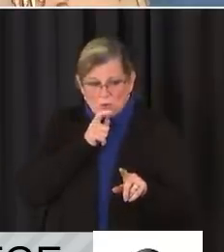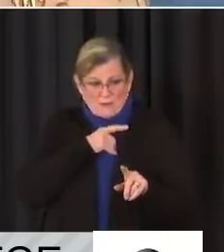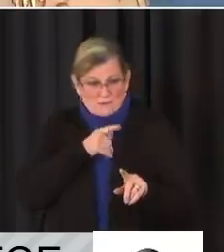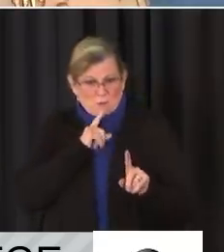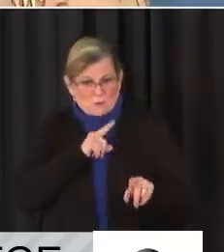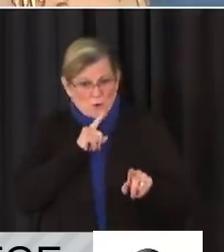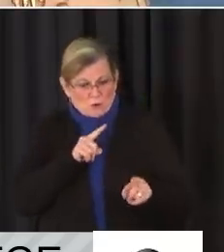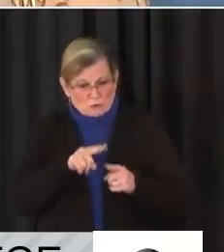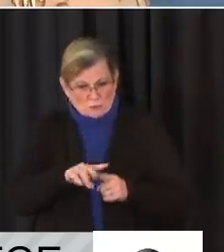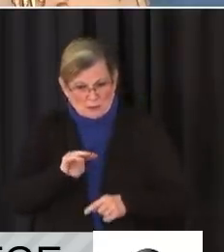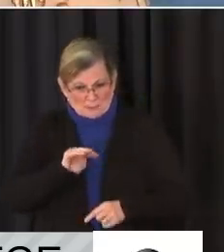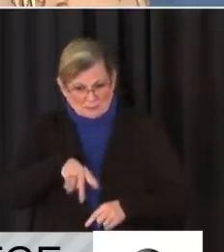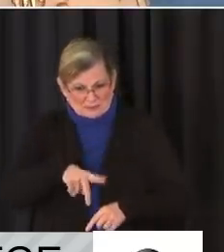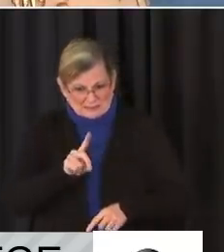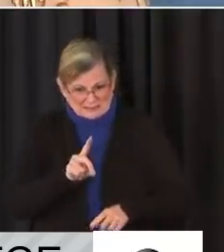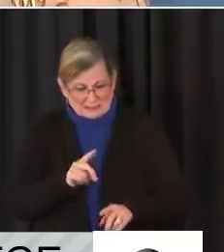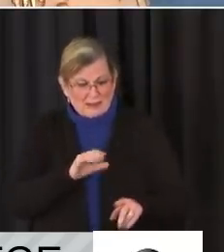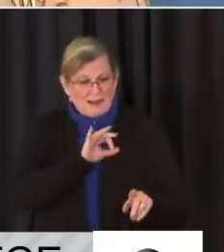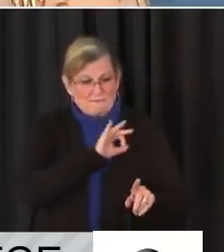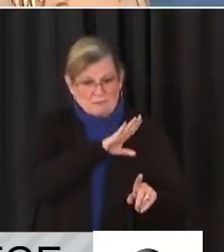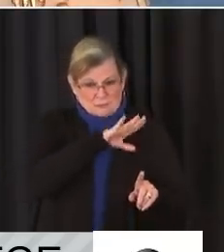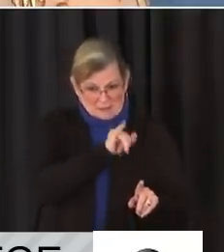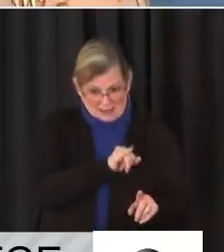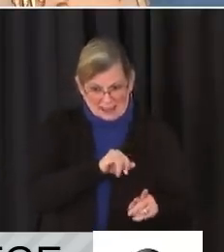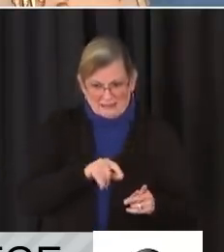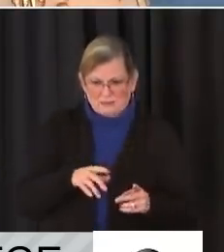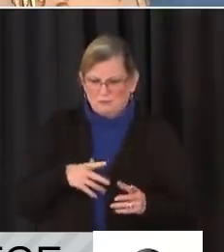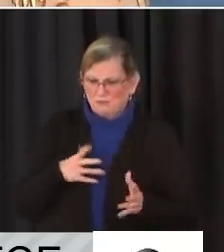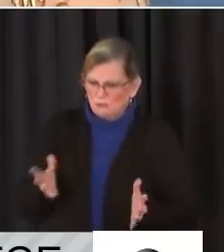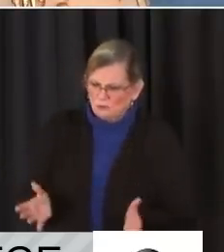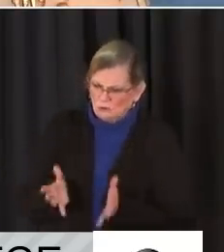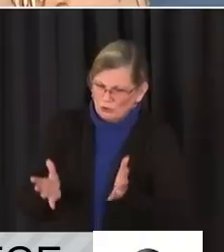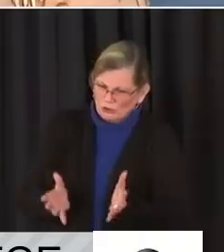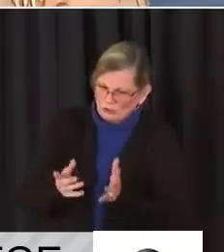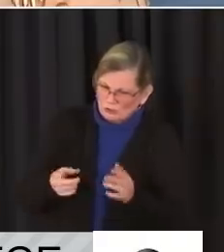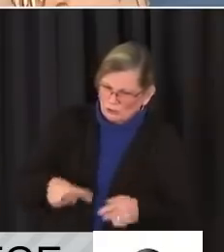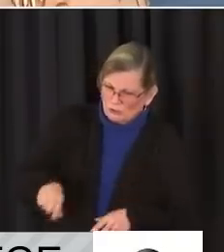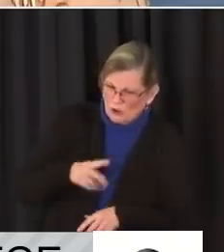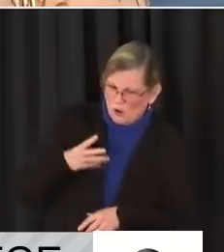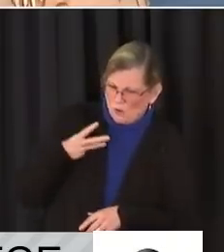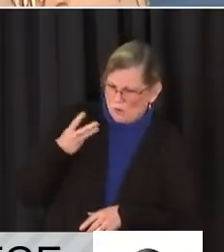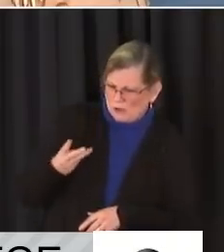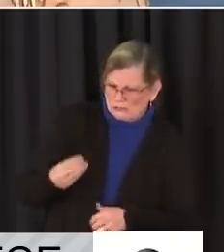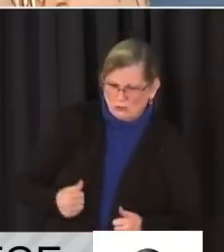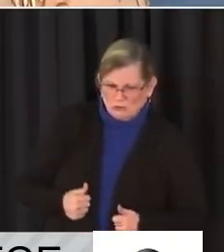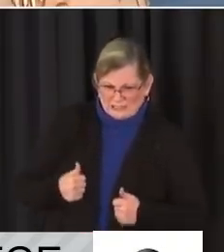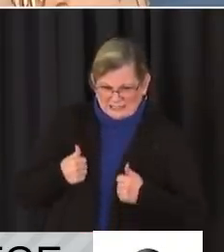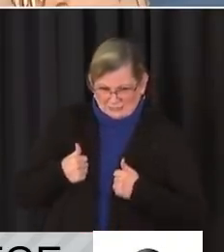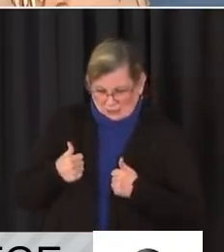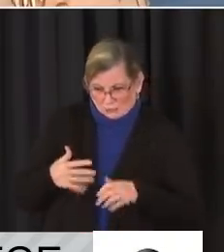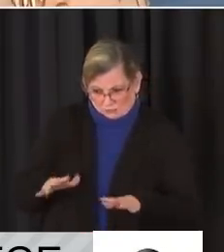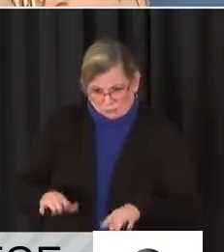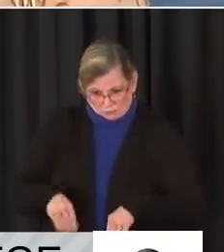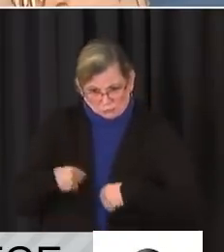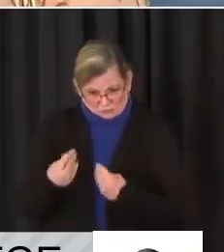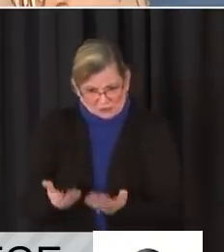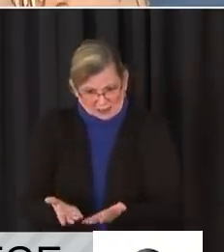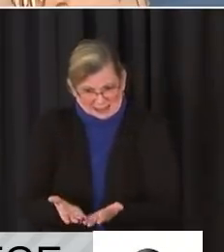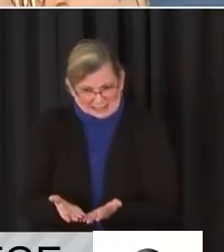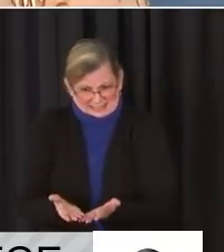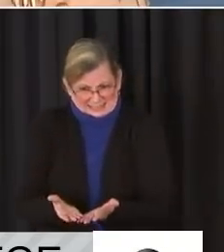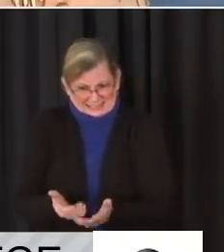also be shared with the FBI. So I encourage Washingtonians who can provide information to do so by texting